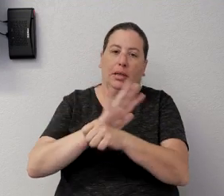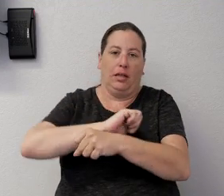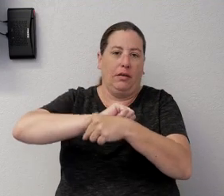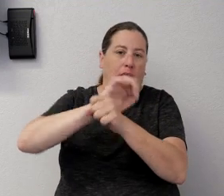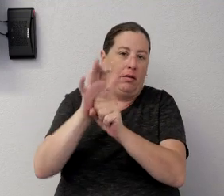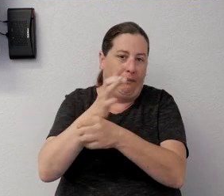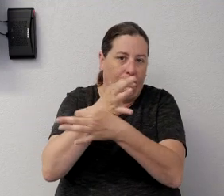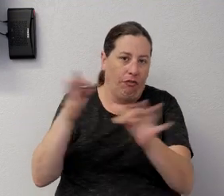that's part of that planning.